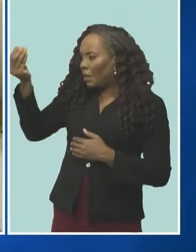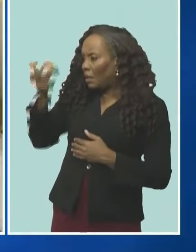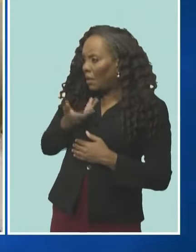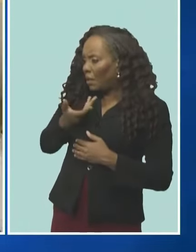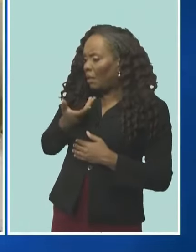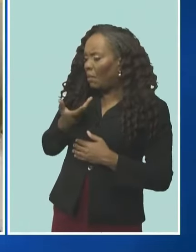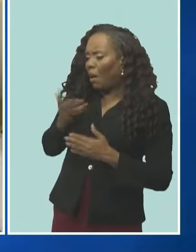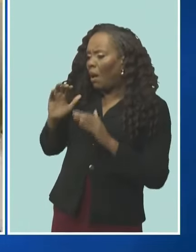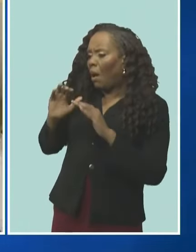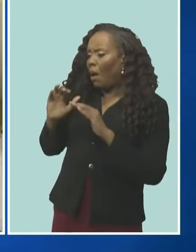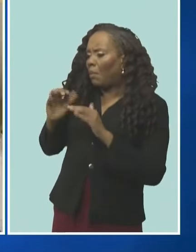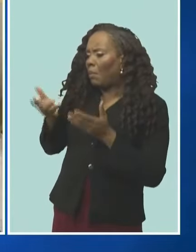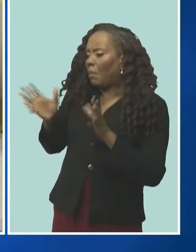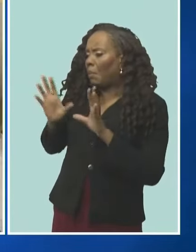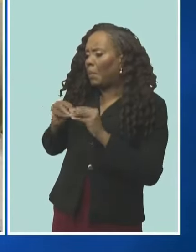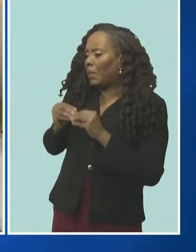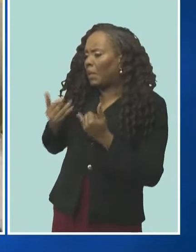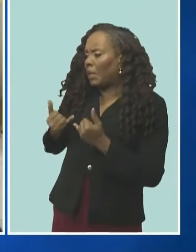of today's meeting?